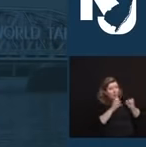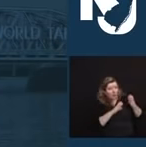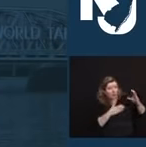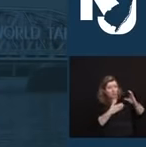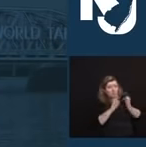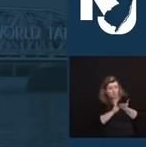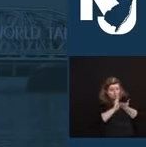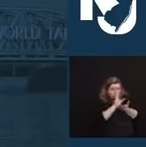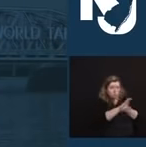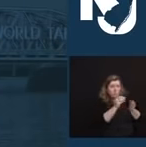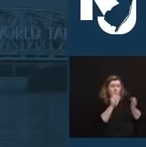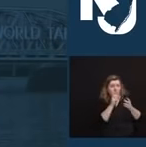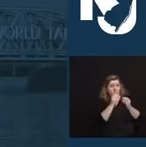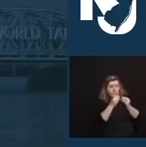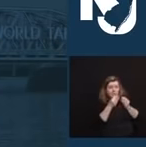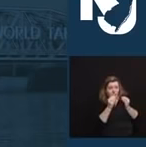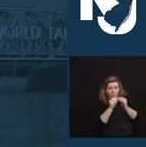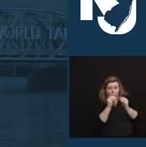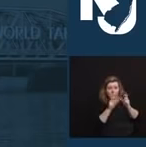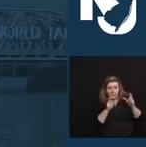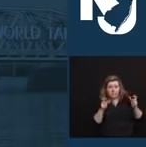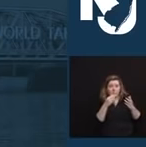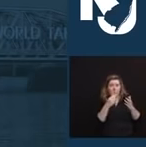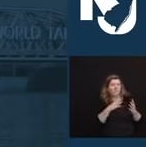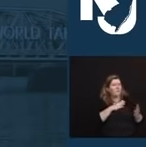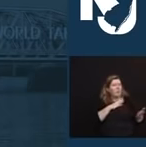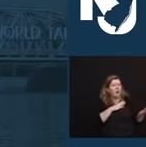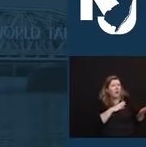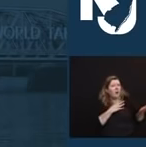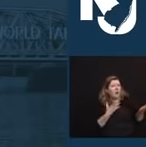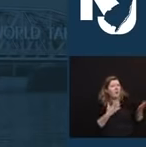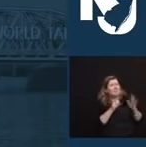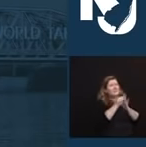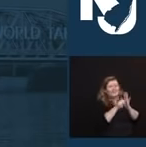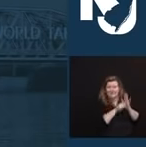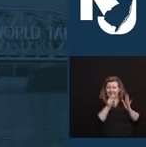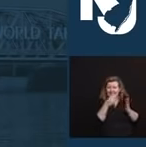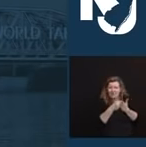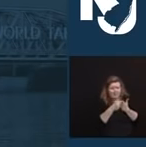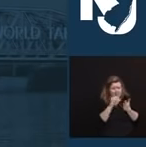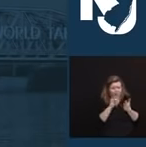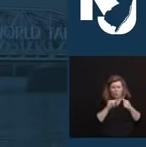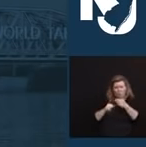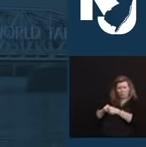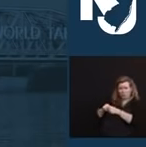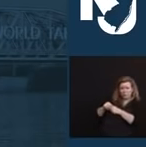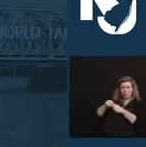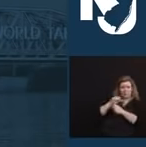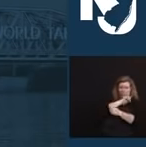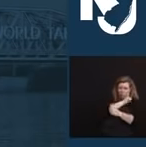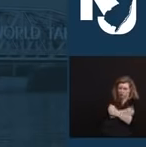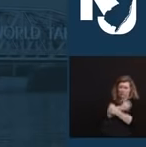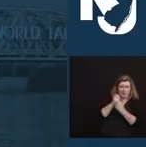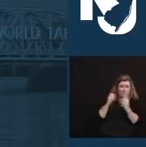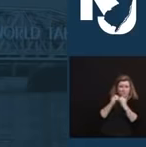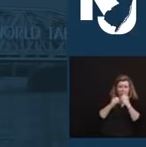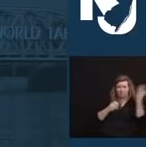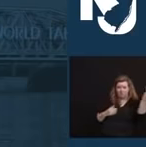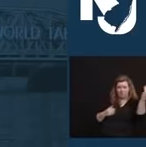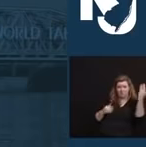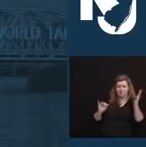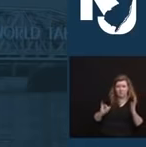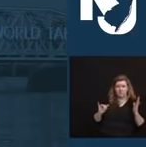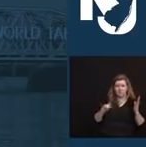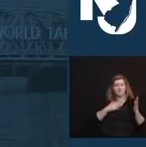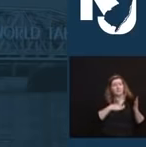need more money. Local authorities need more money. But let's please, Mr. President, sign this bill and then get